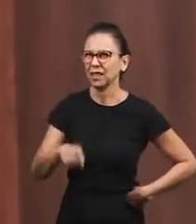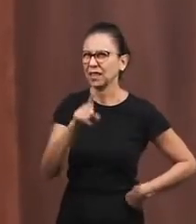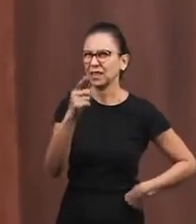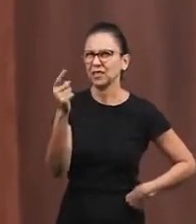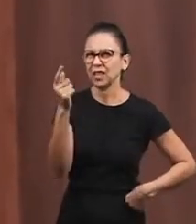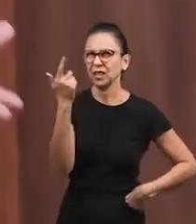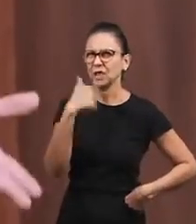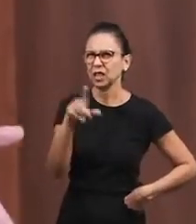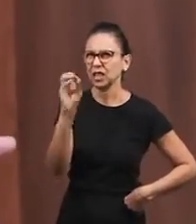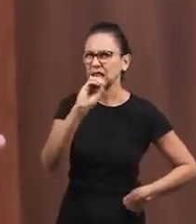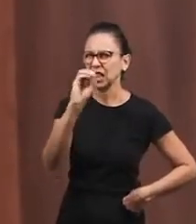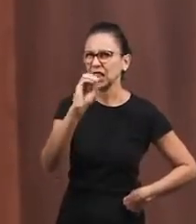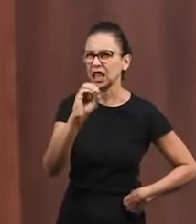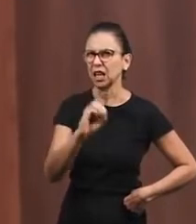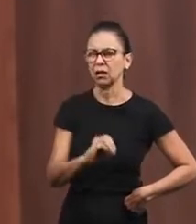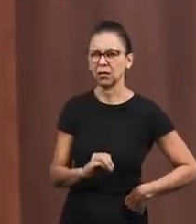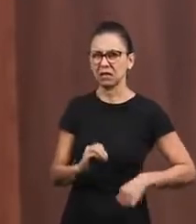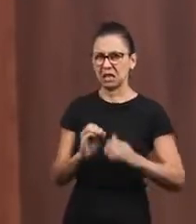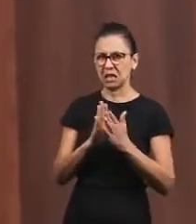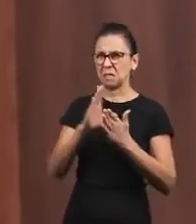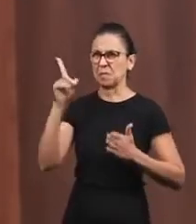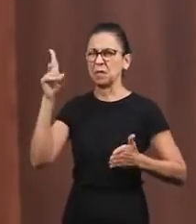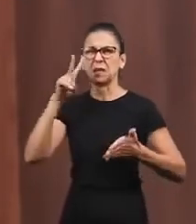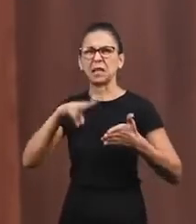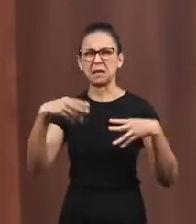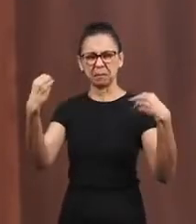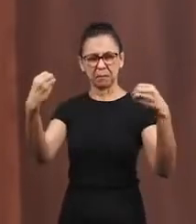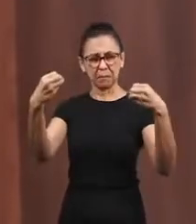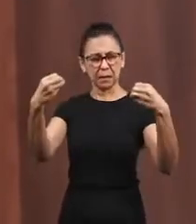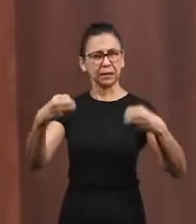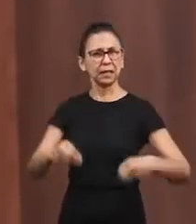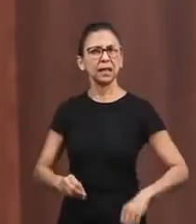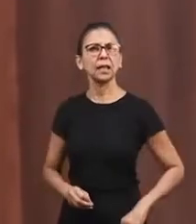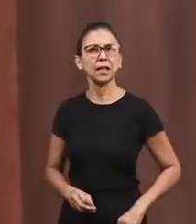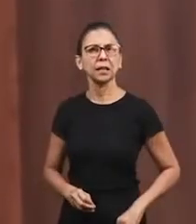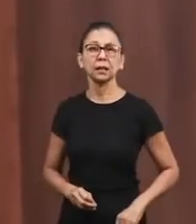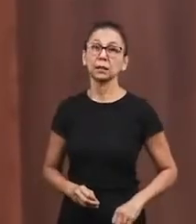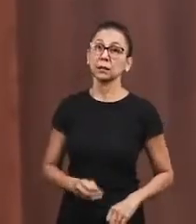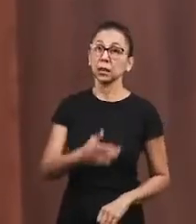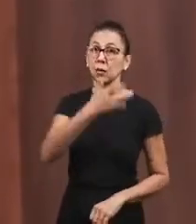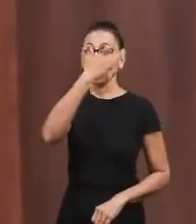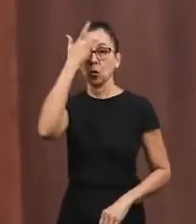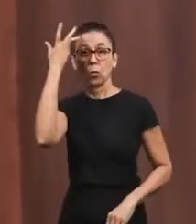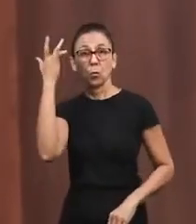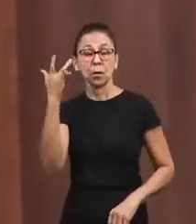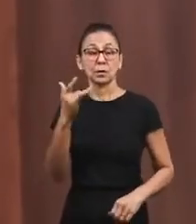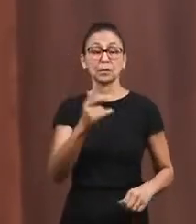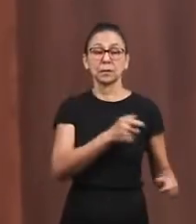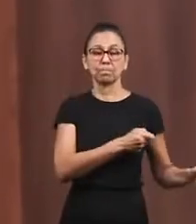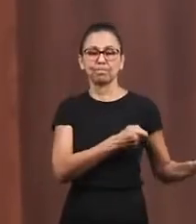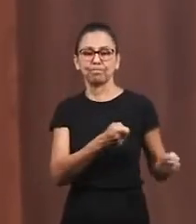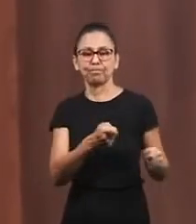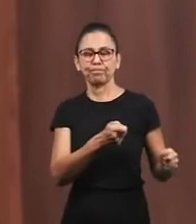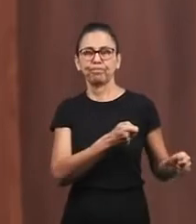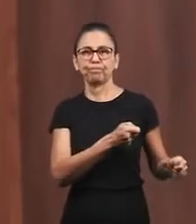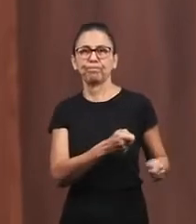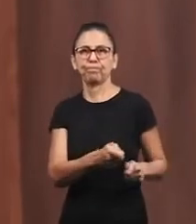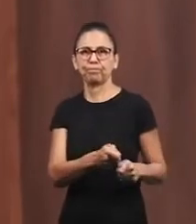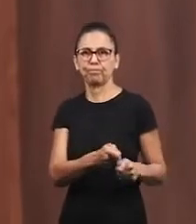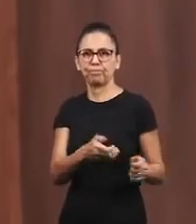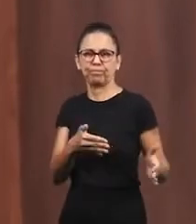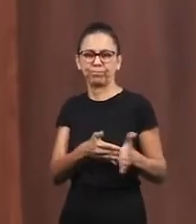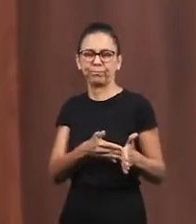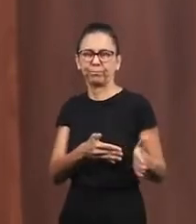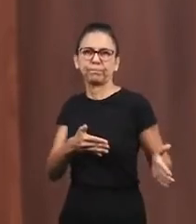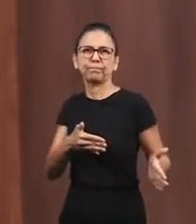Bible why are you going to church you're going to face opposition just like Nehemiah but just like Nehemiah